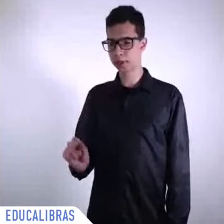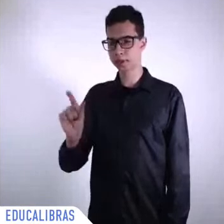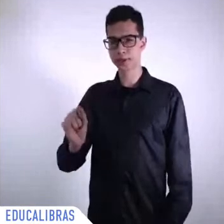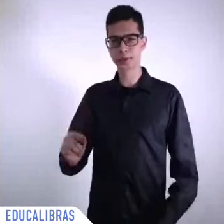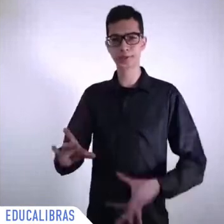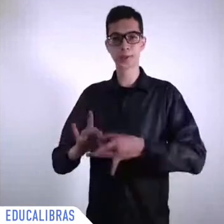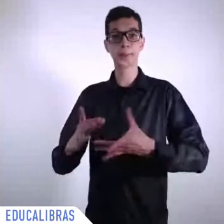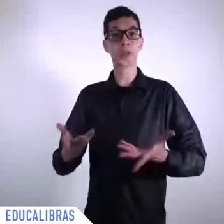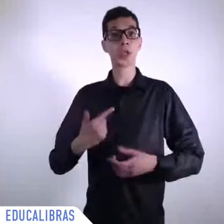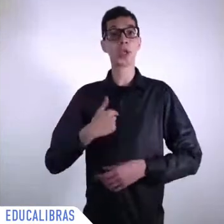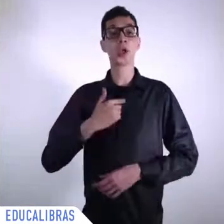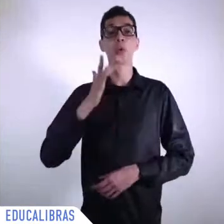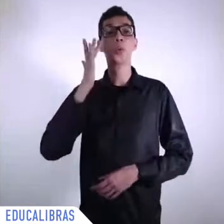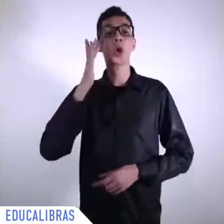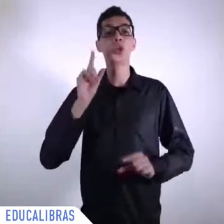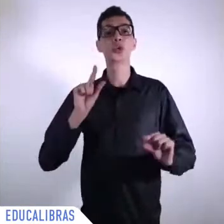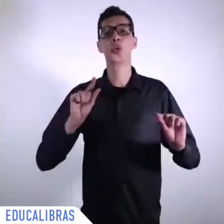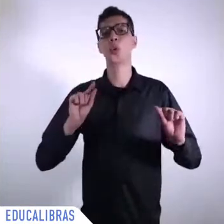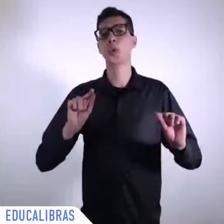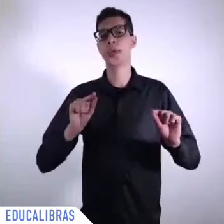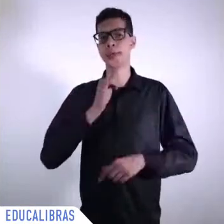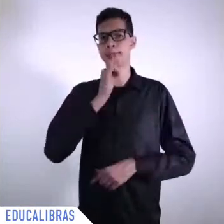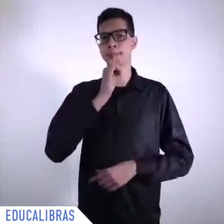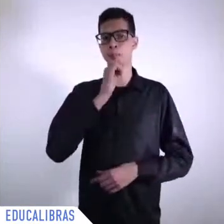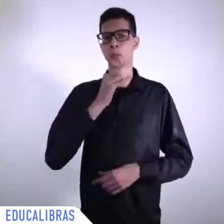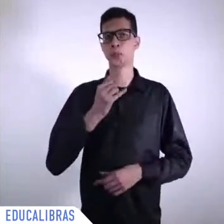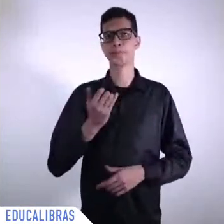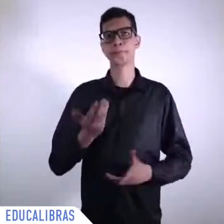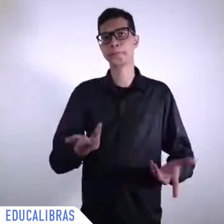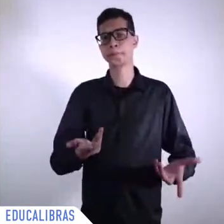result or a very good result so I hope it will